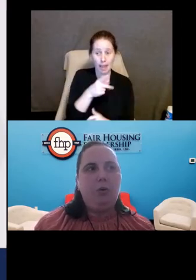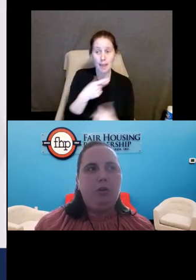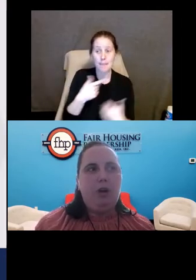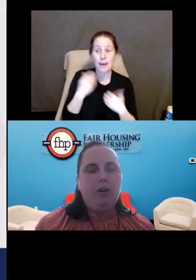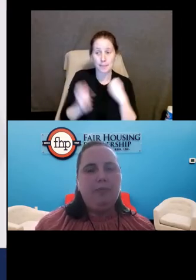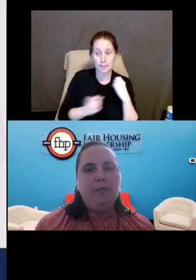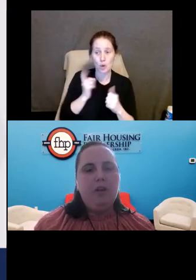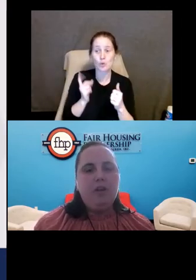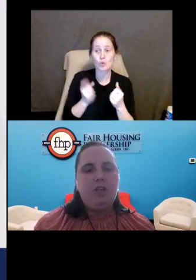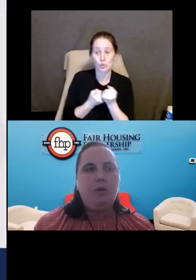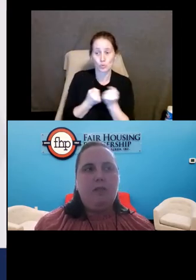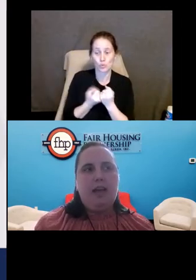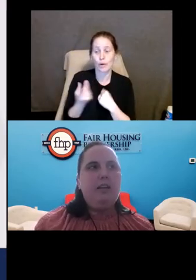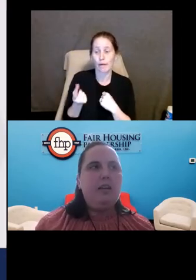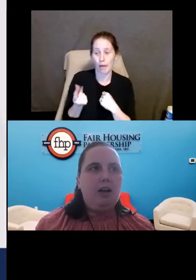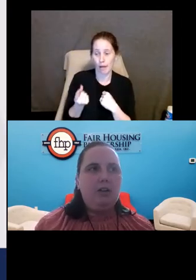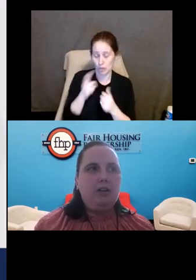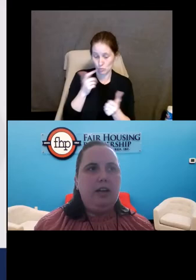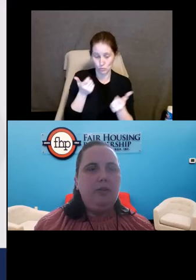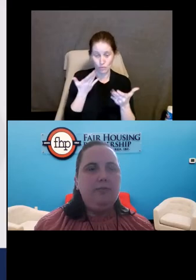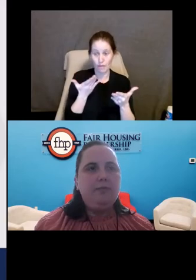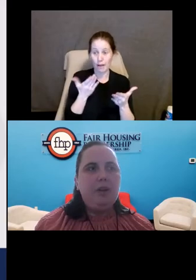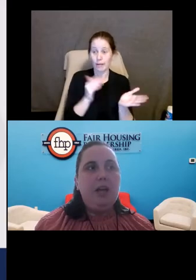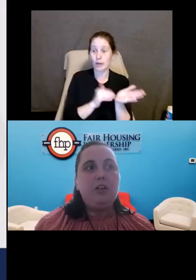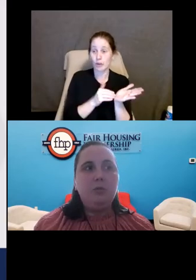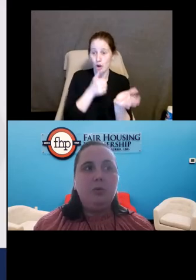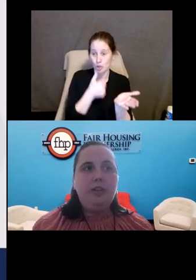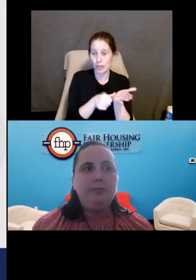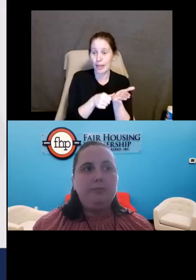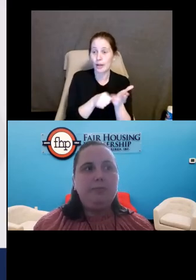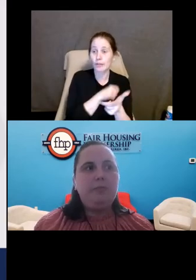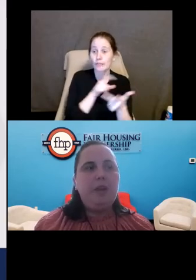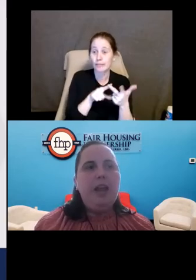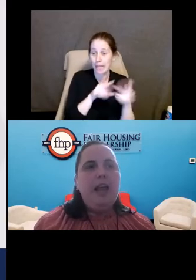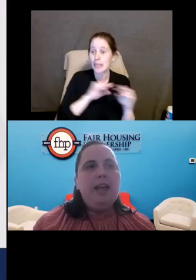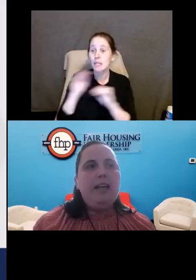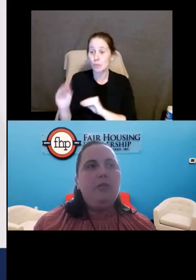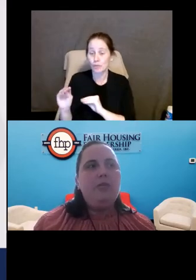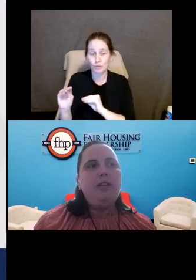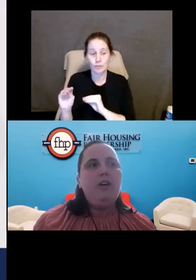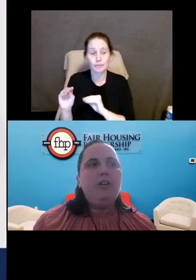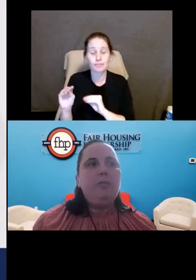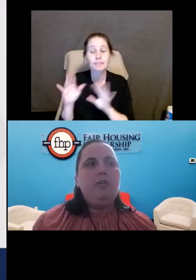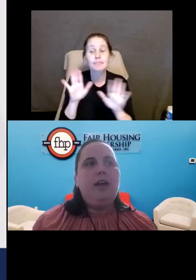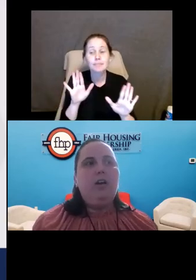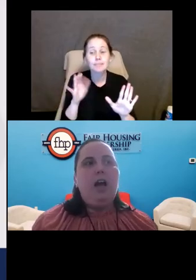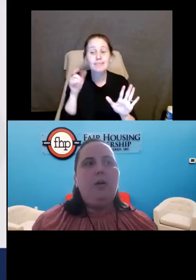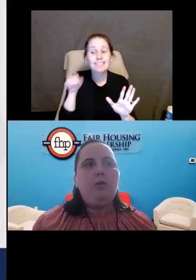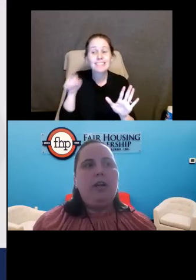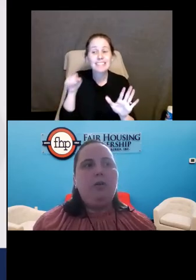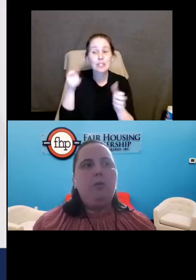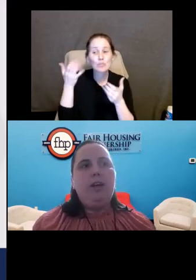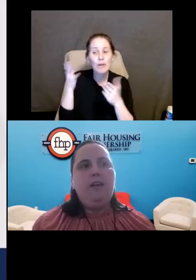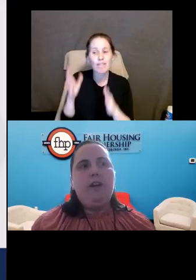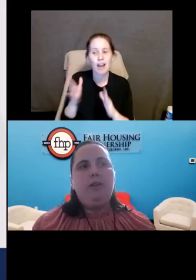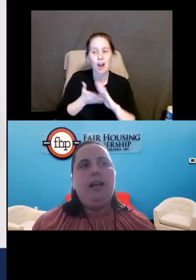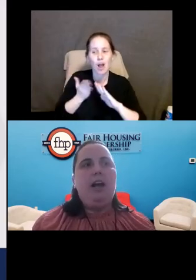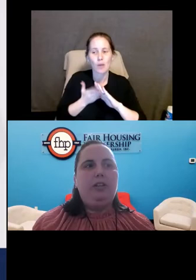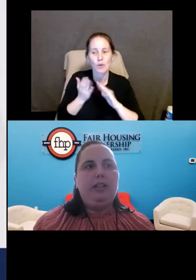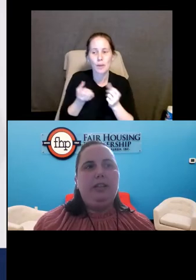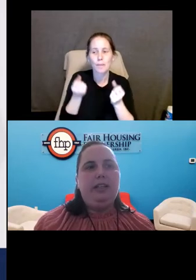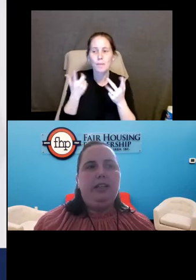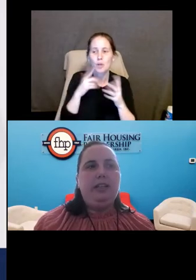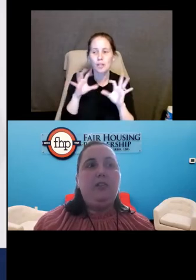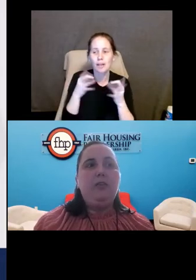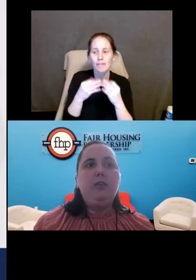emotional support dog. She provided a doctor's letter and she moved in. Now this housing provider operates multifamily